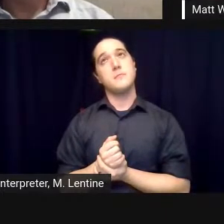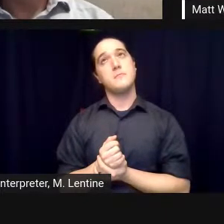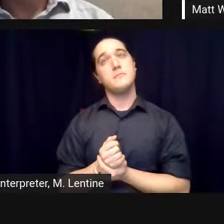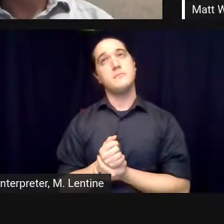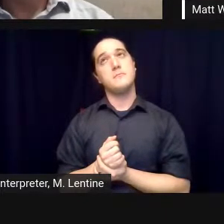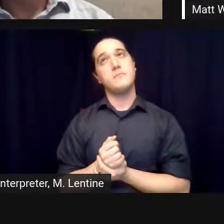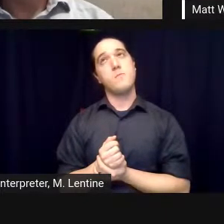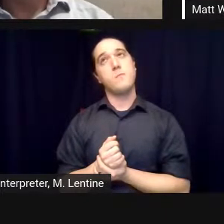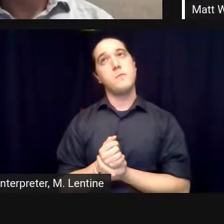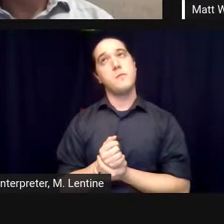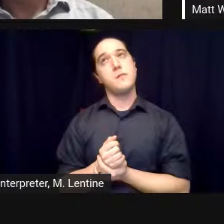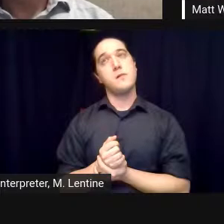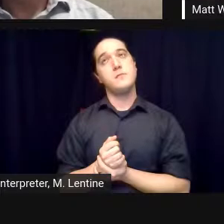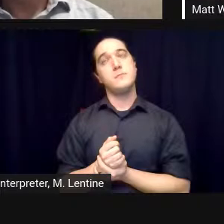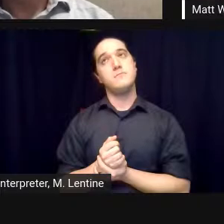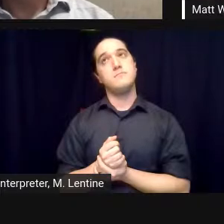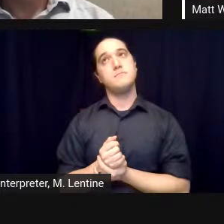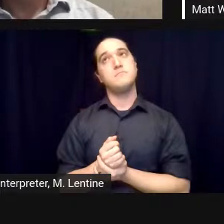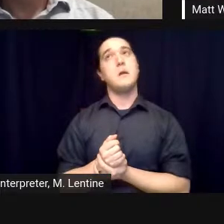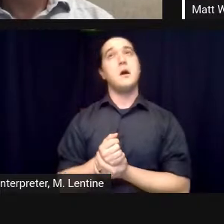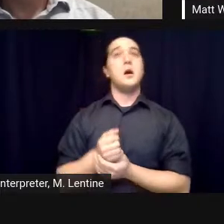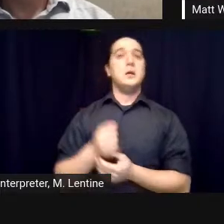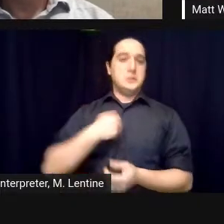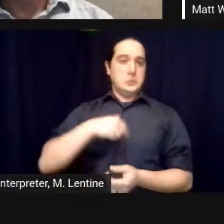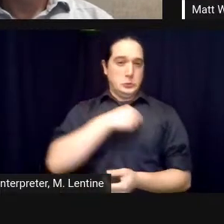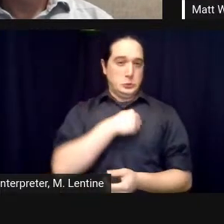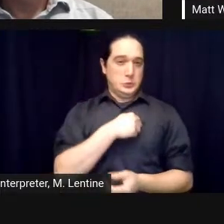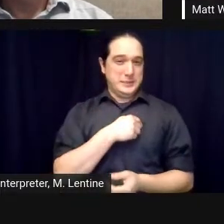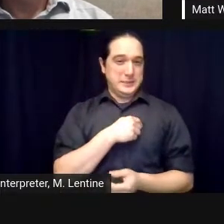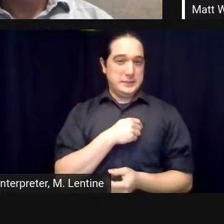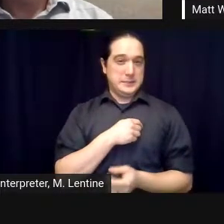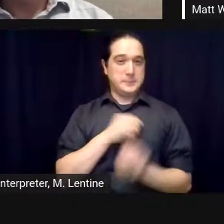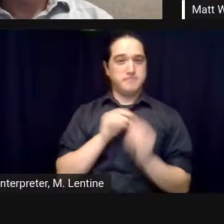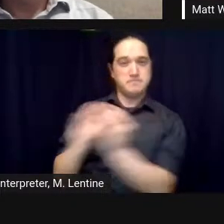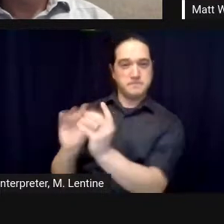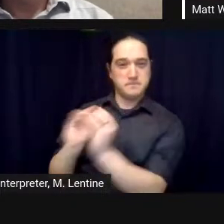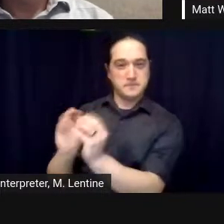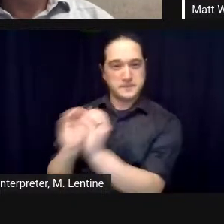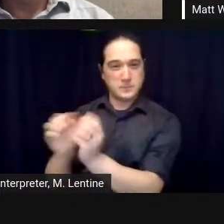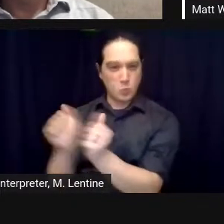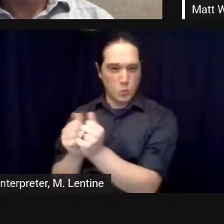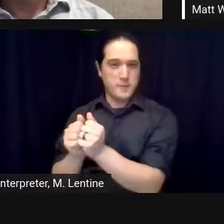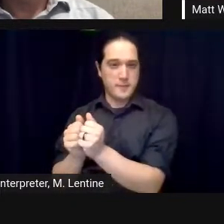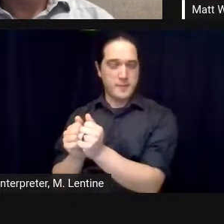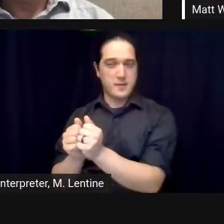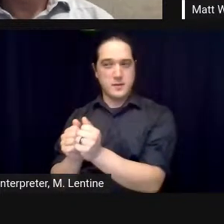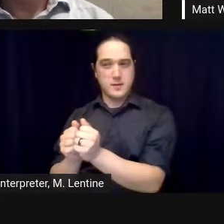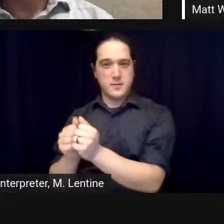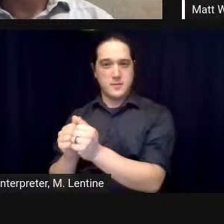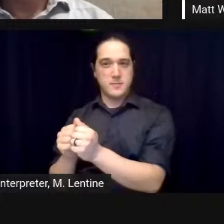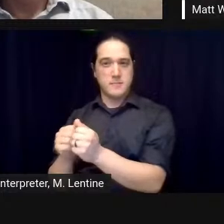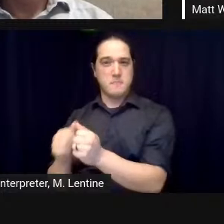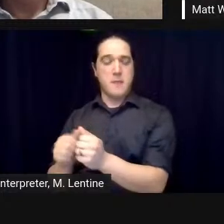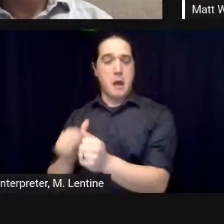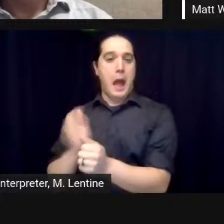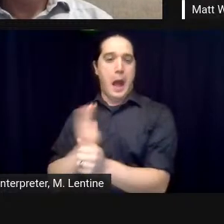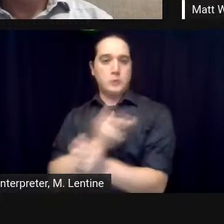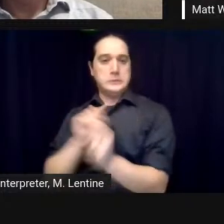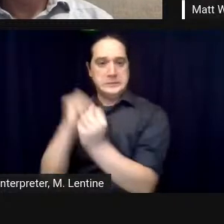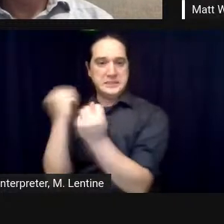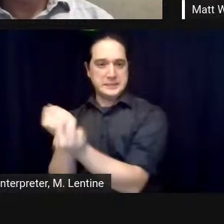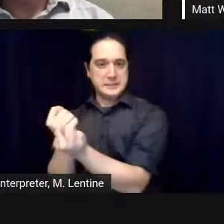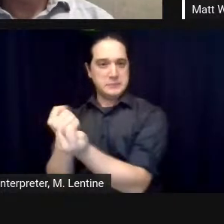wanted to make a big box you know simple biosphere that'd be easy for the engineers to construct and we said no way you know